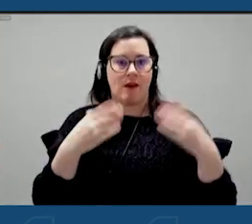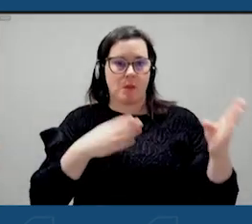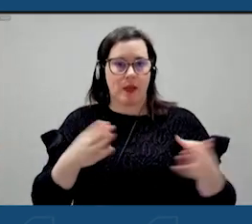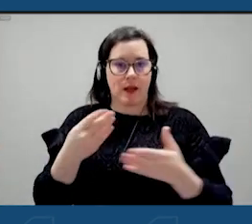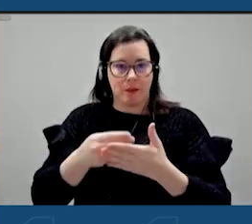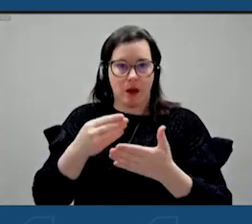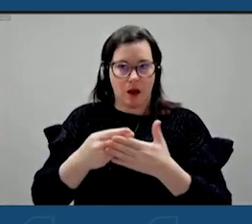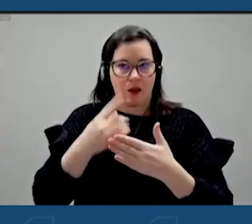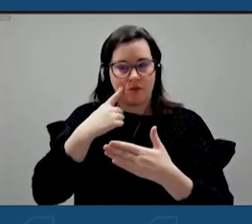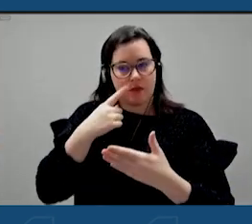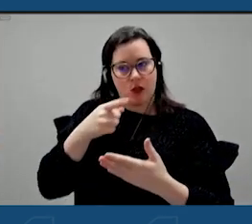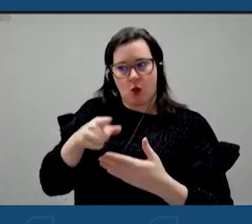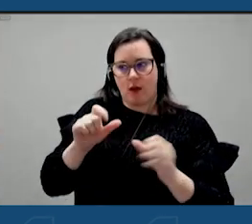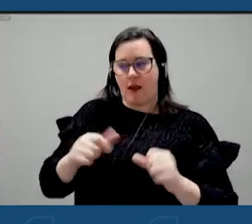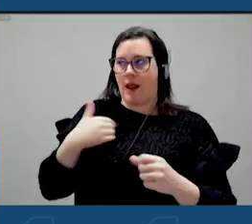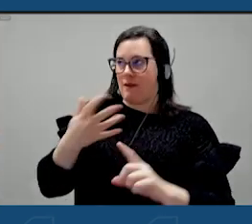help you